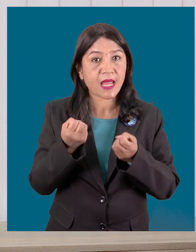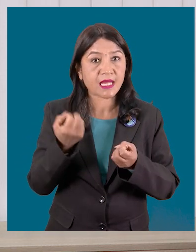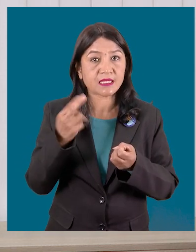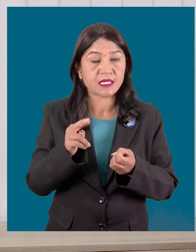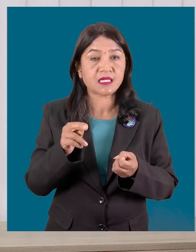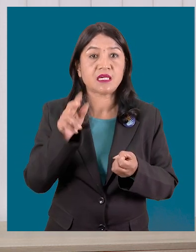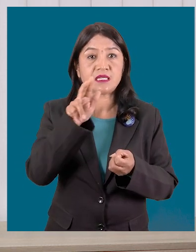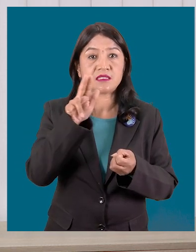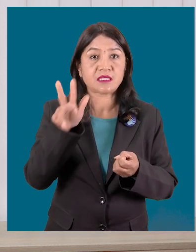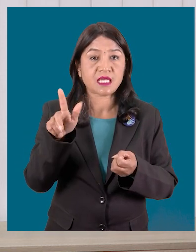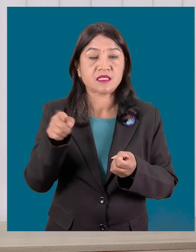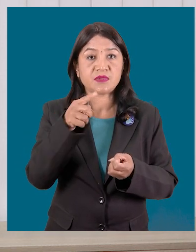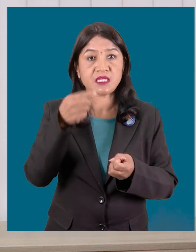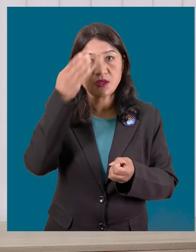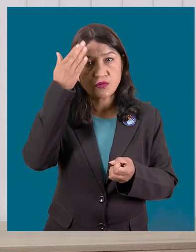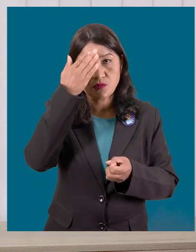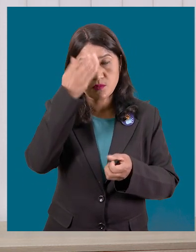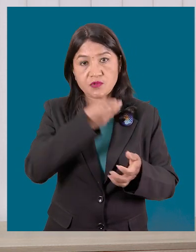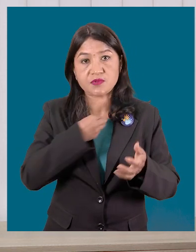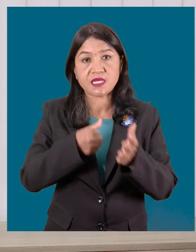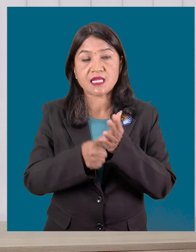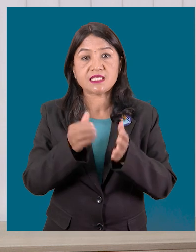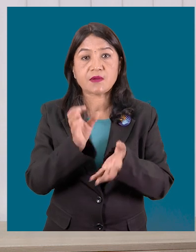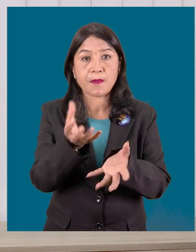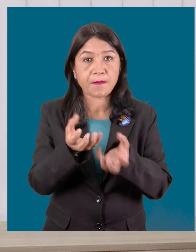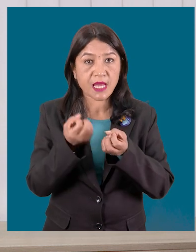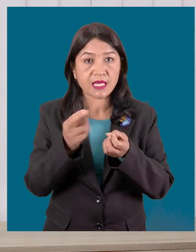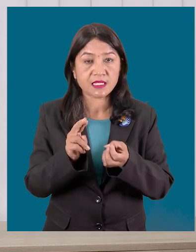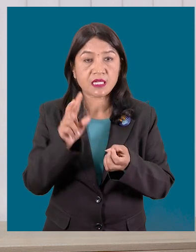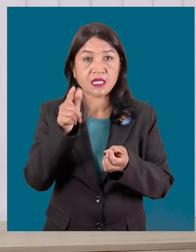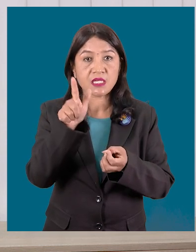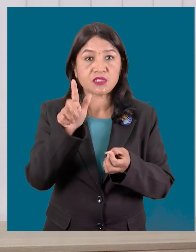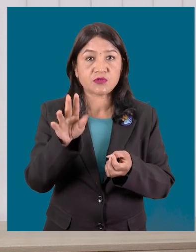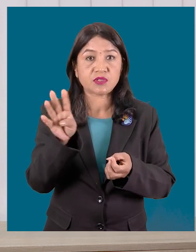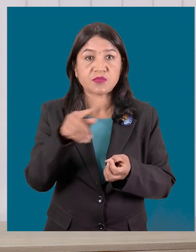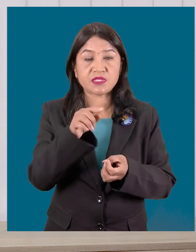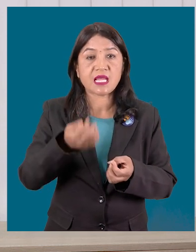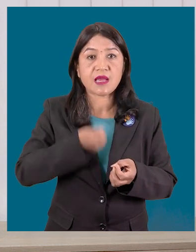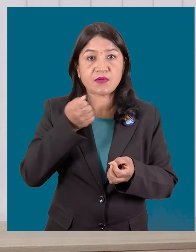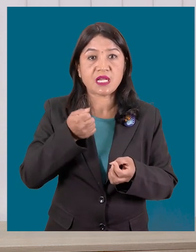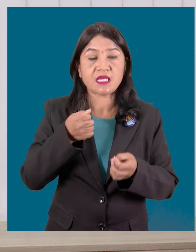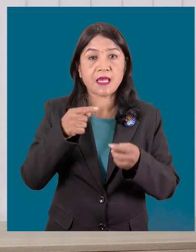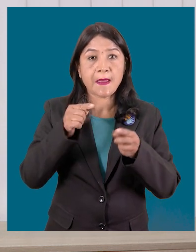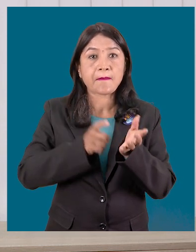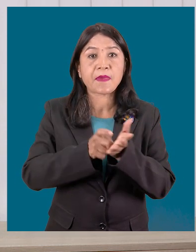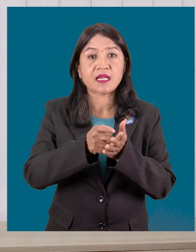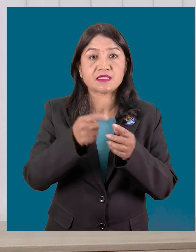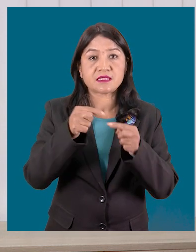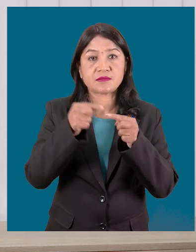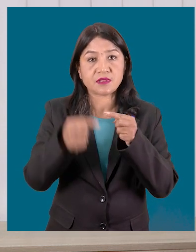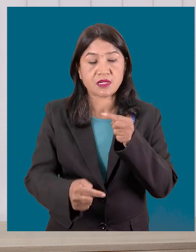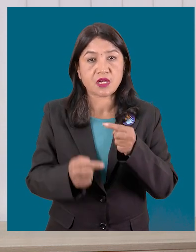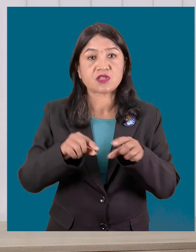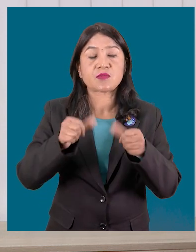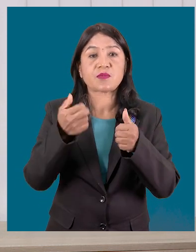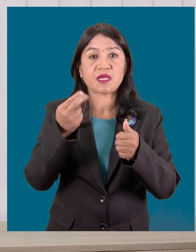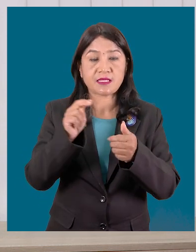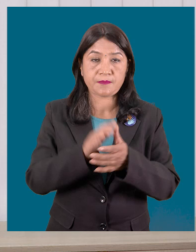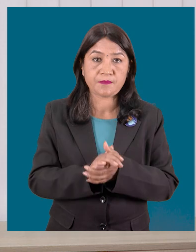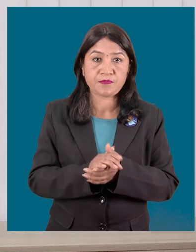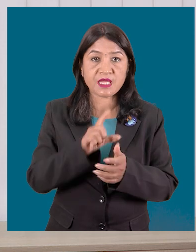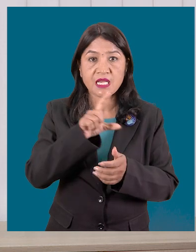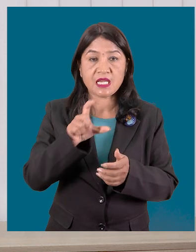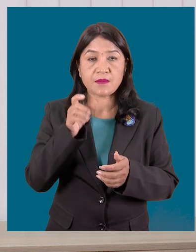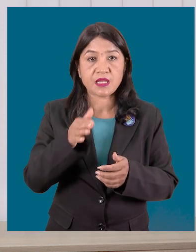% were undergoing treatment and 74% had achieved viral suppression. The country is